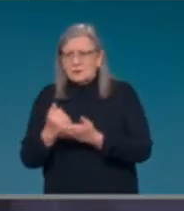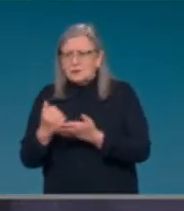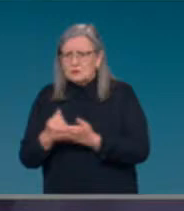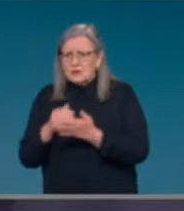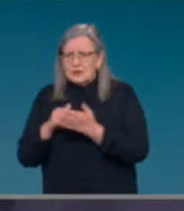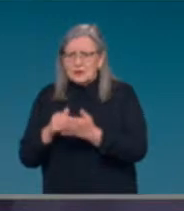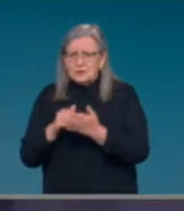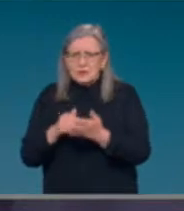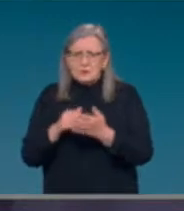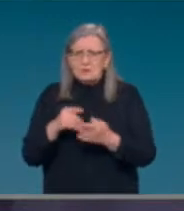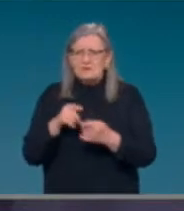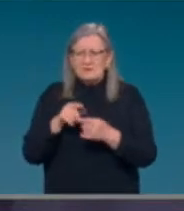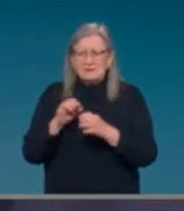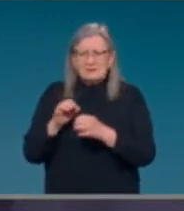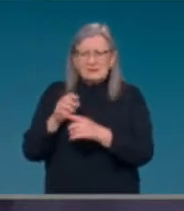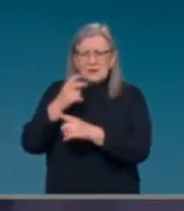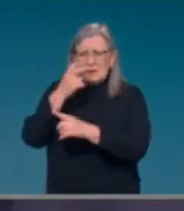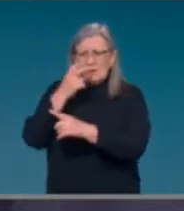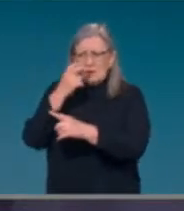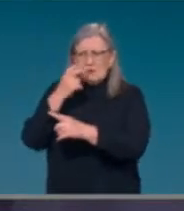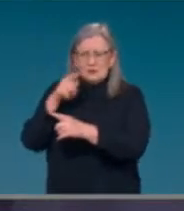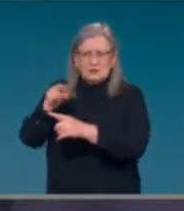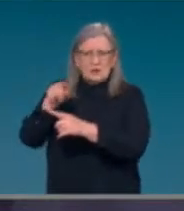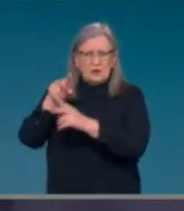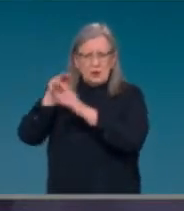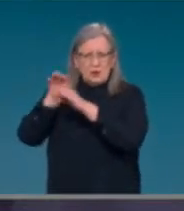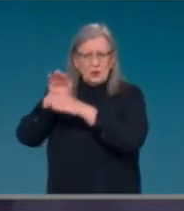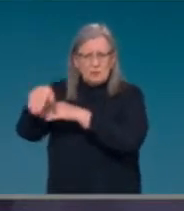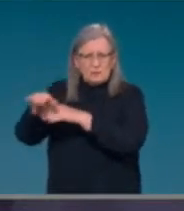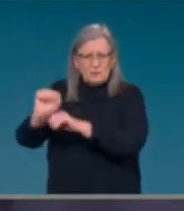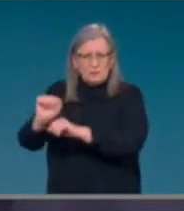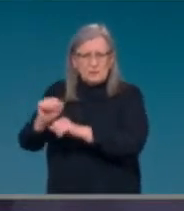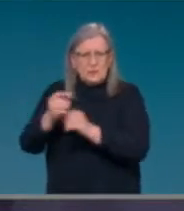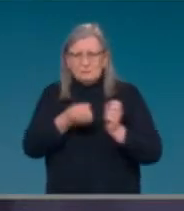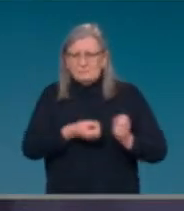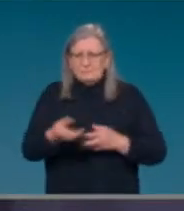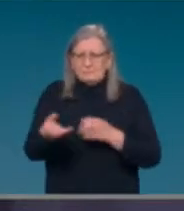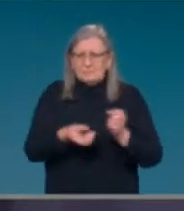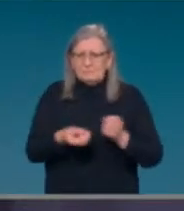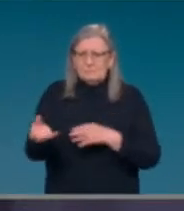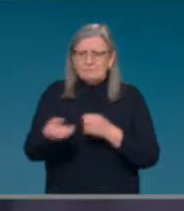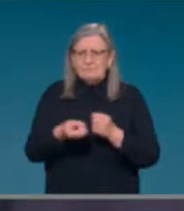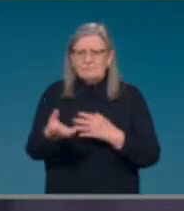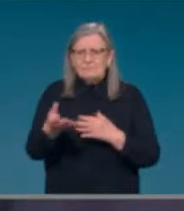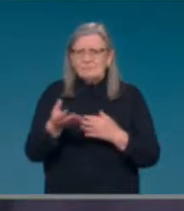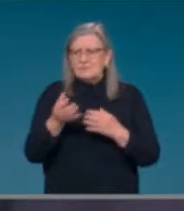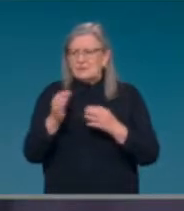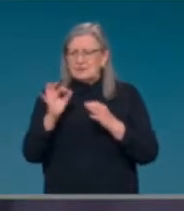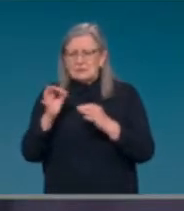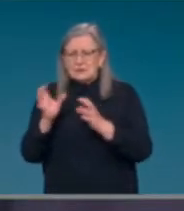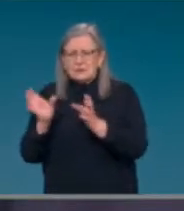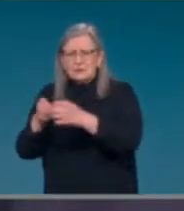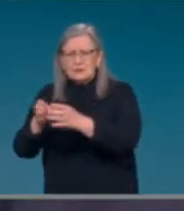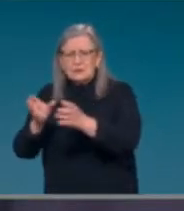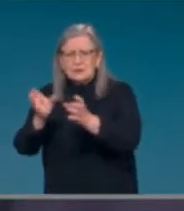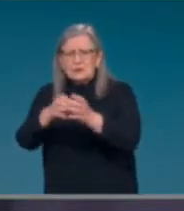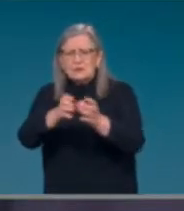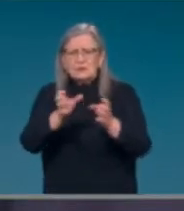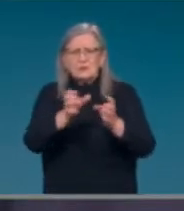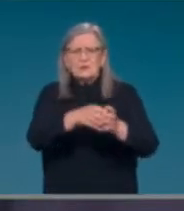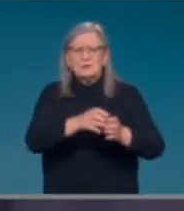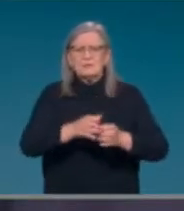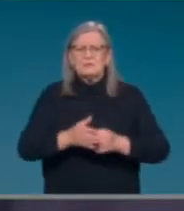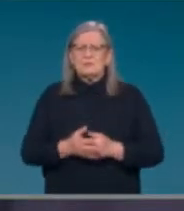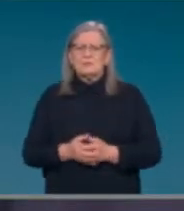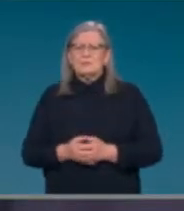and we have, uh, supplies which have been made available, uh, to certain critical user groups, uh, through the, uh, through the,